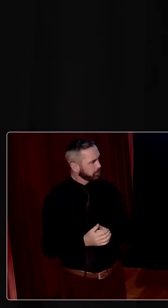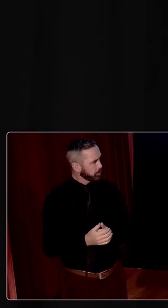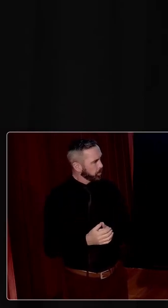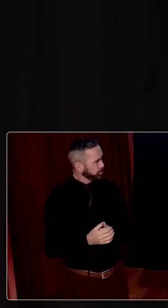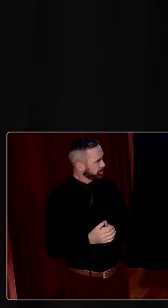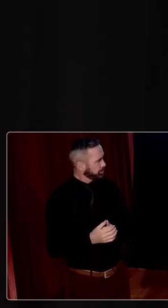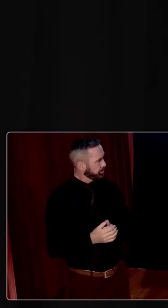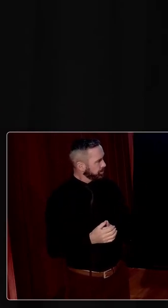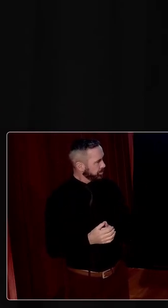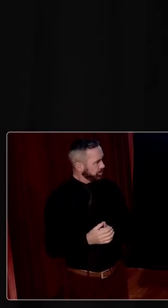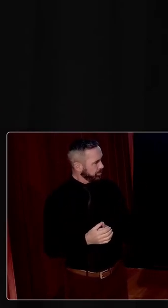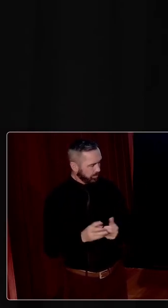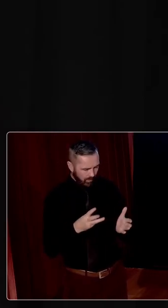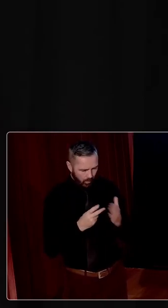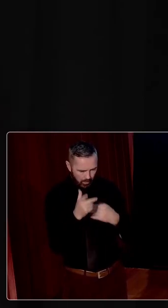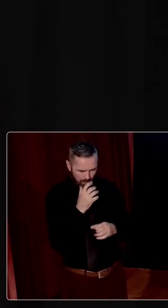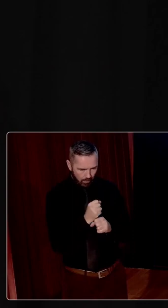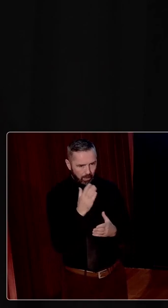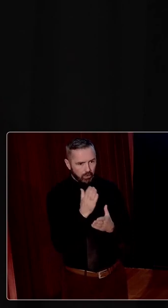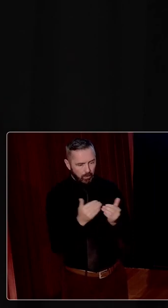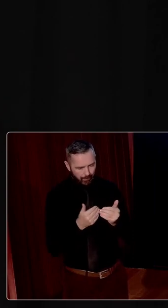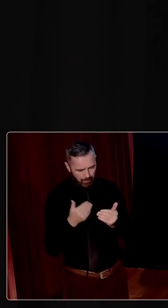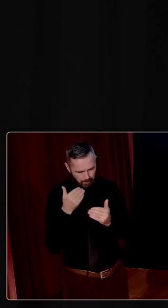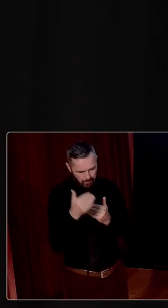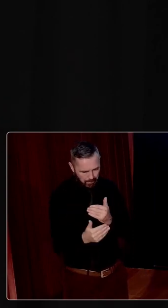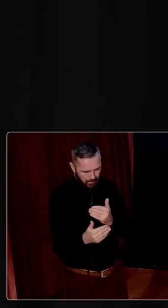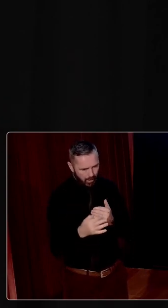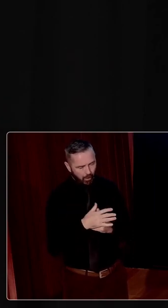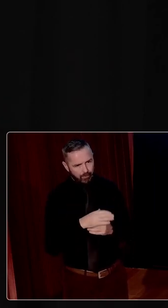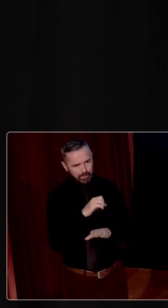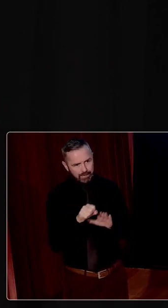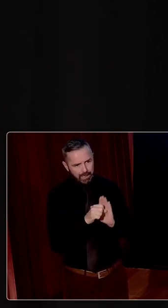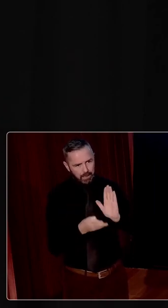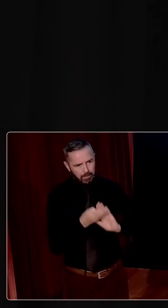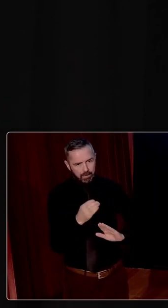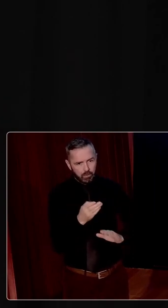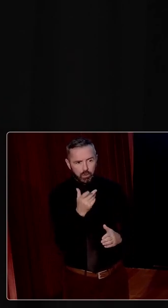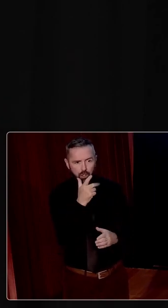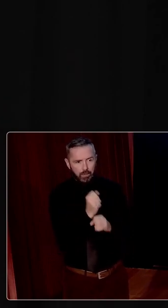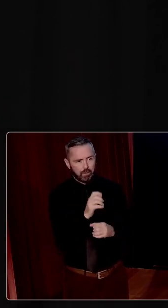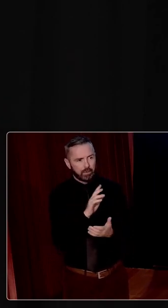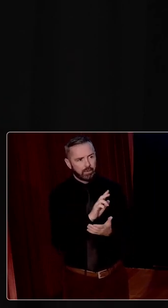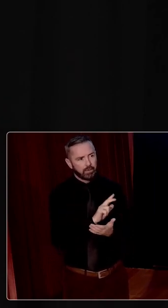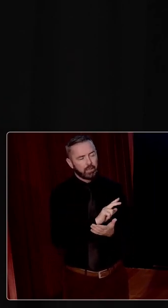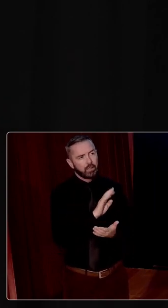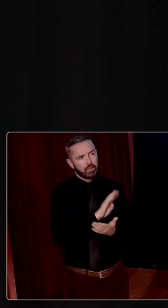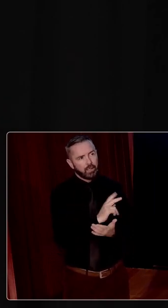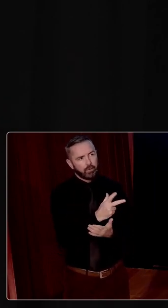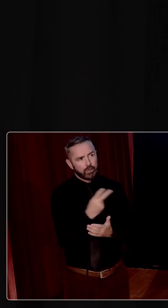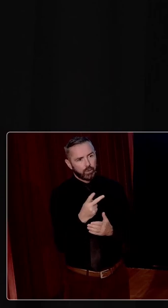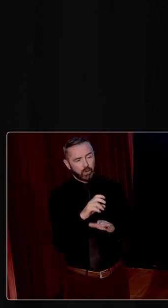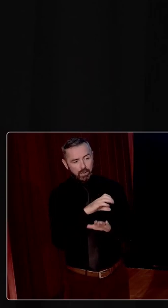talk about some of the milestones of state building, we'd often refer to the 1937 constitution. That wasn't just about reflecting